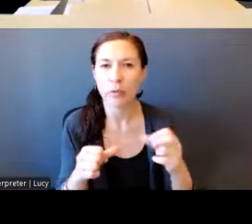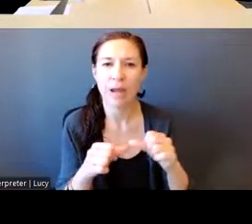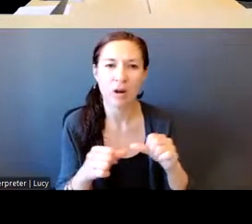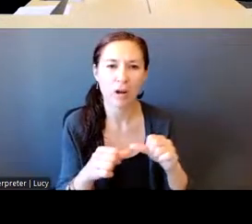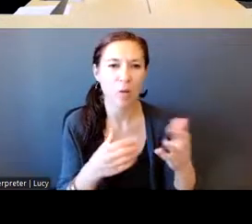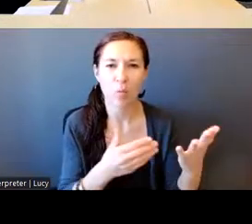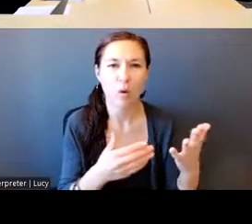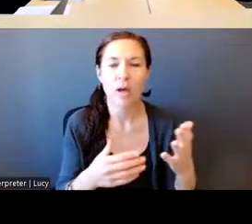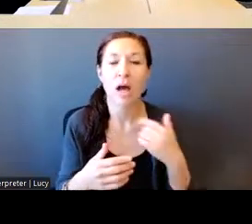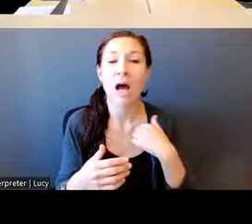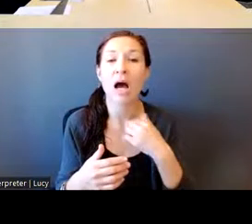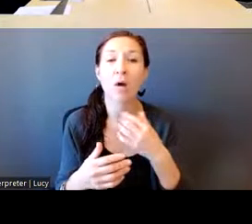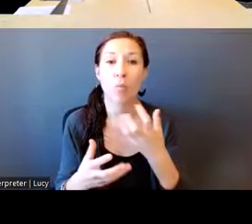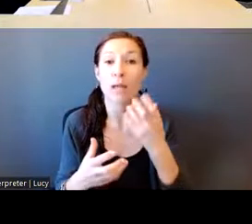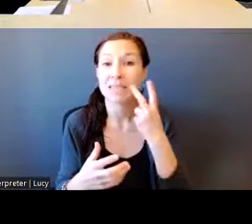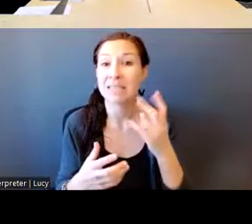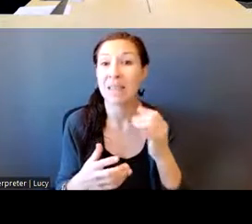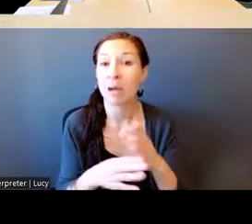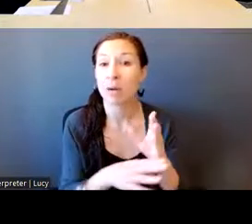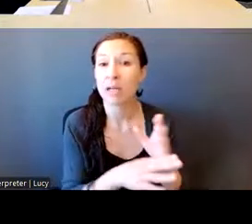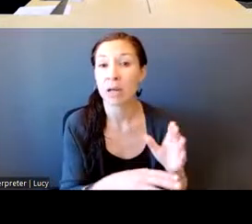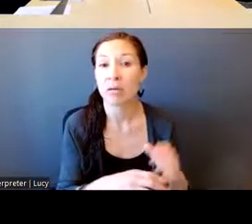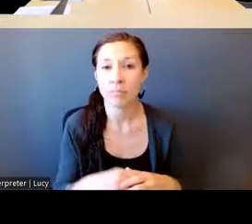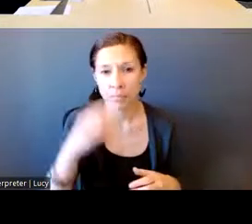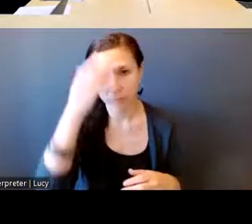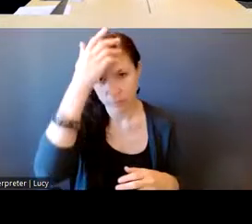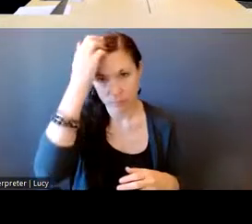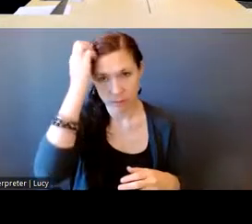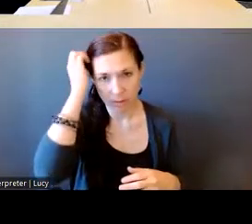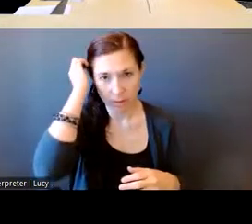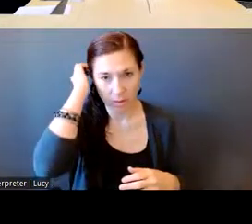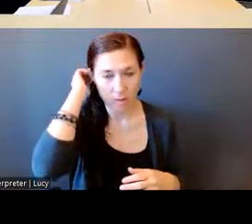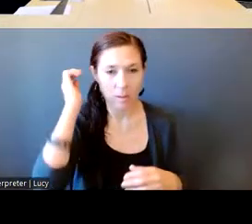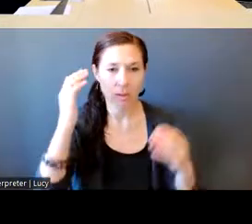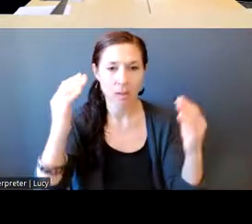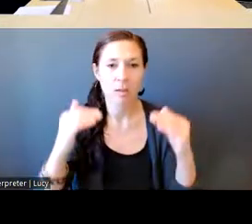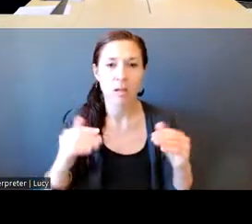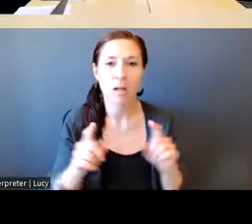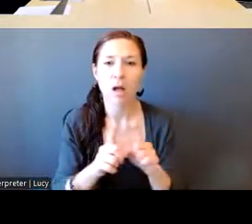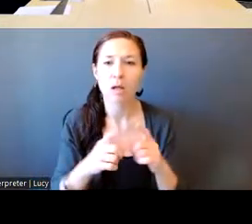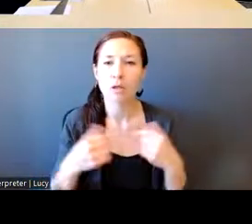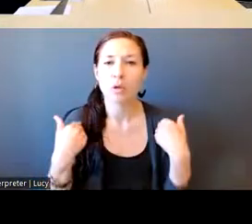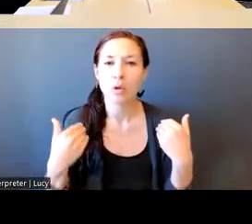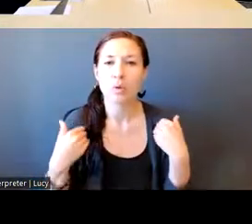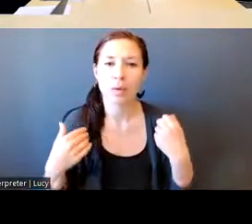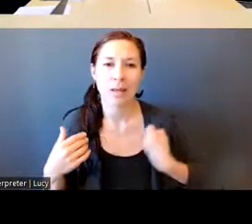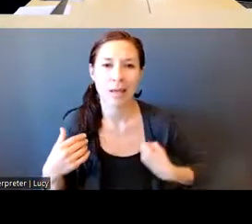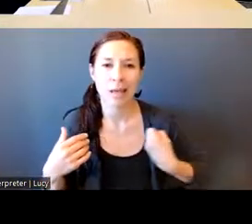down like that, and I'd love to see the youth gang task force. Okay.